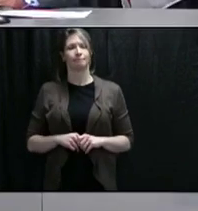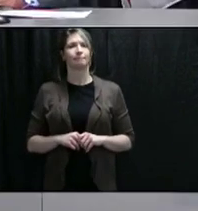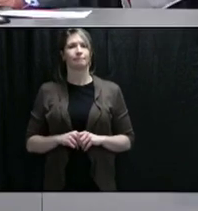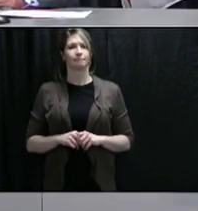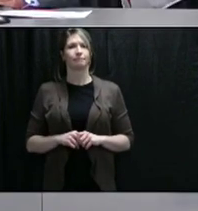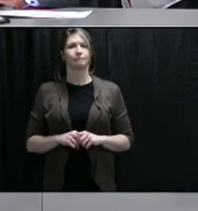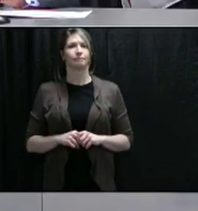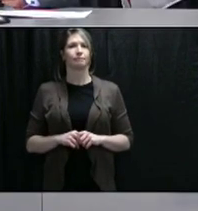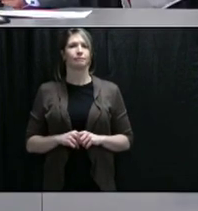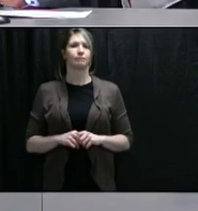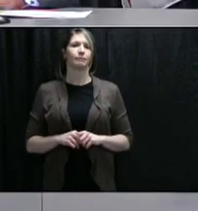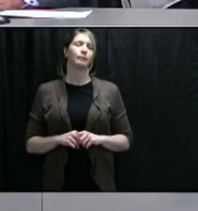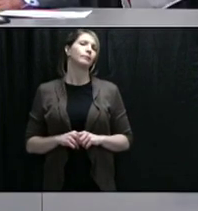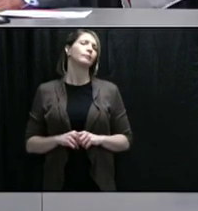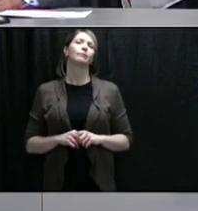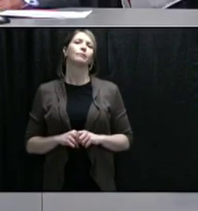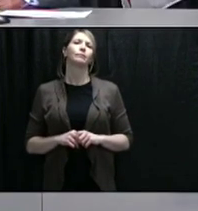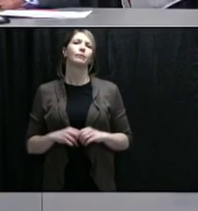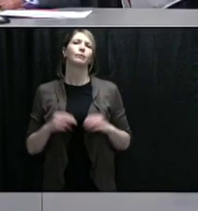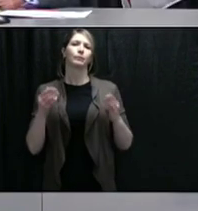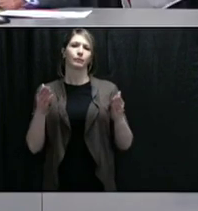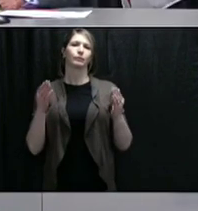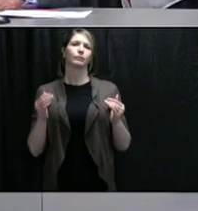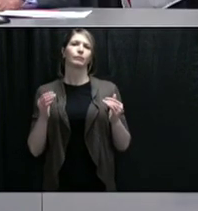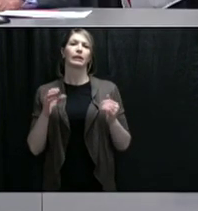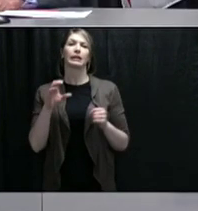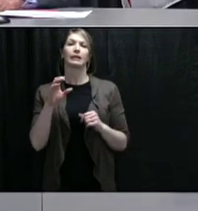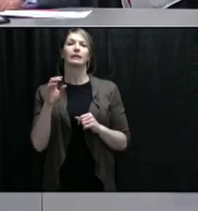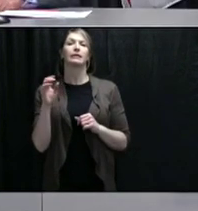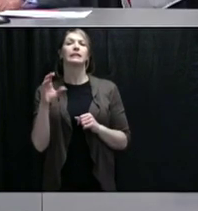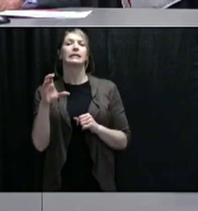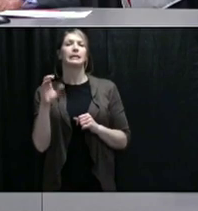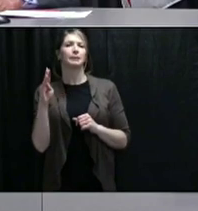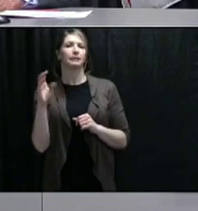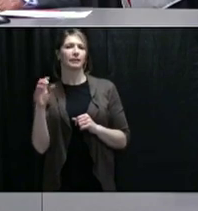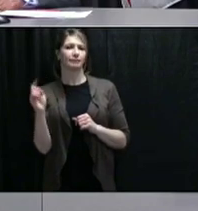Our next question is from Peter Cowan of CBC News. Please go ahead.